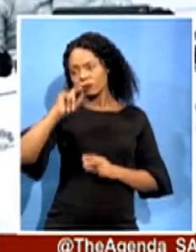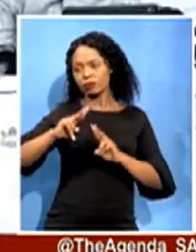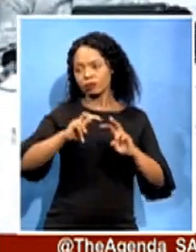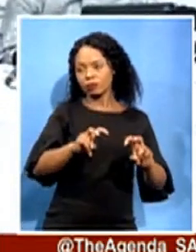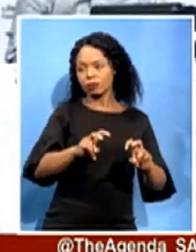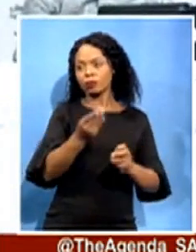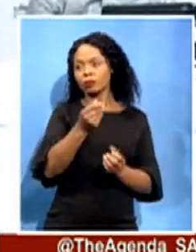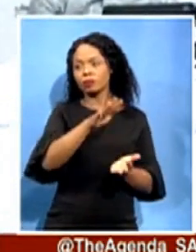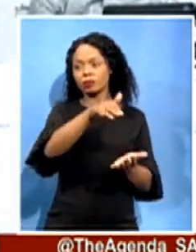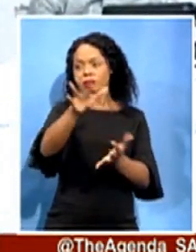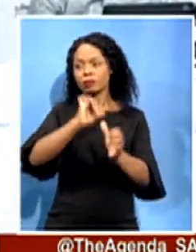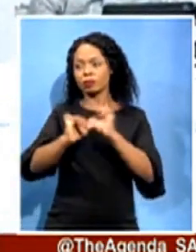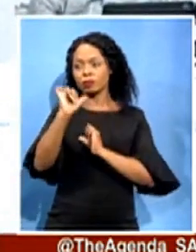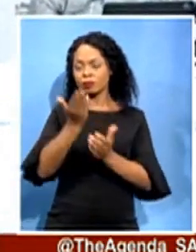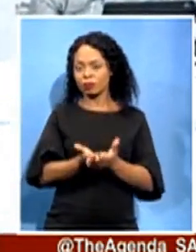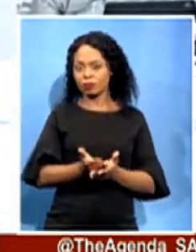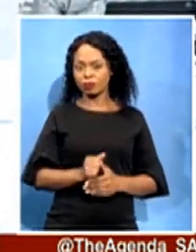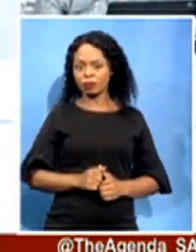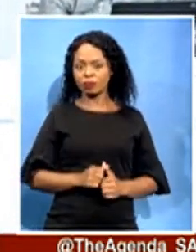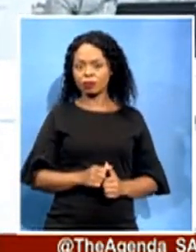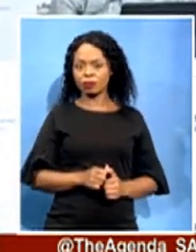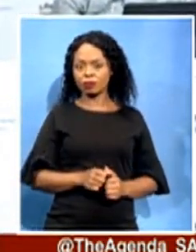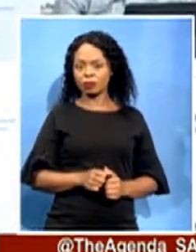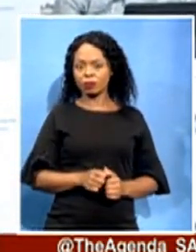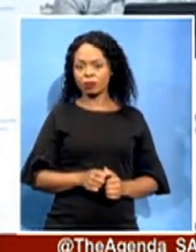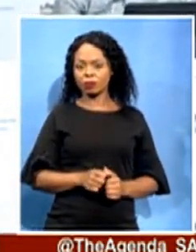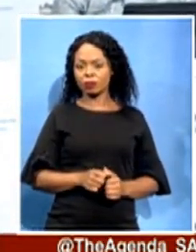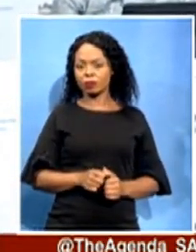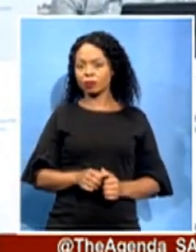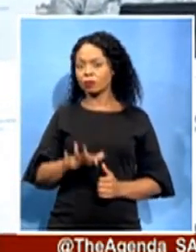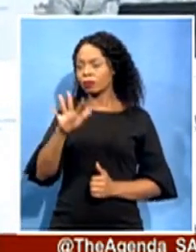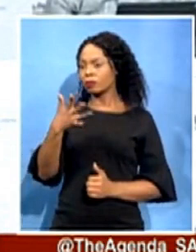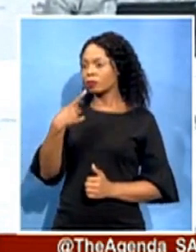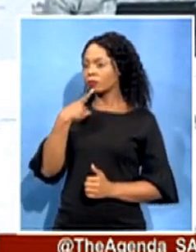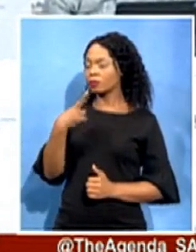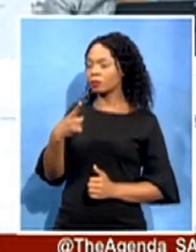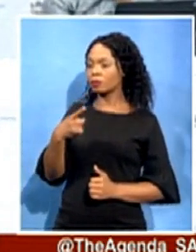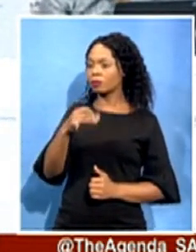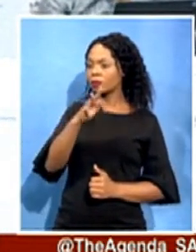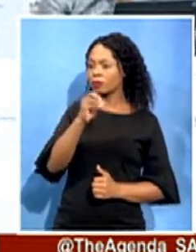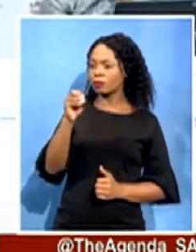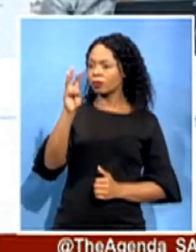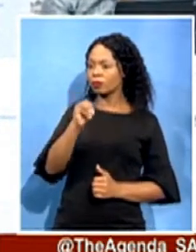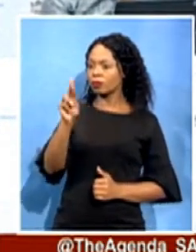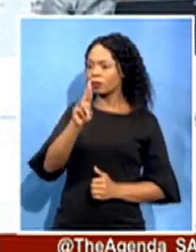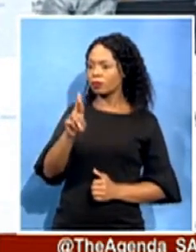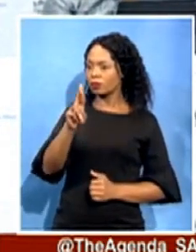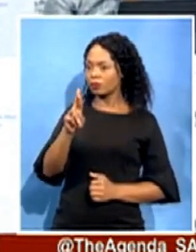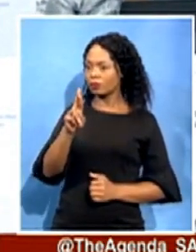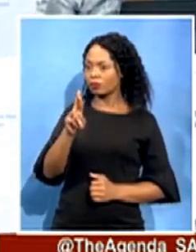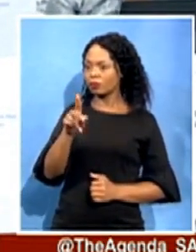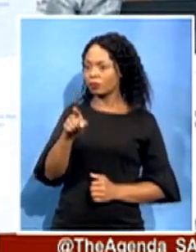if you've been able to save 300 million rand, another person can look at this and then say, well, it means government is always